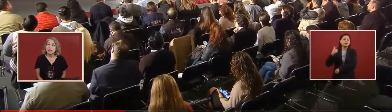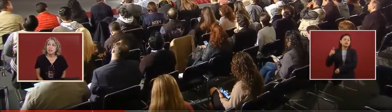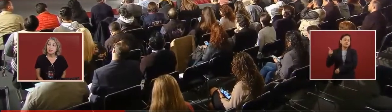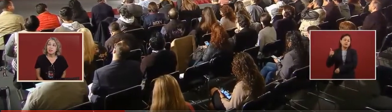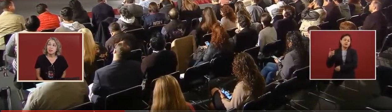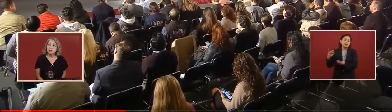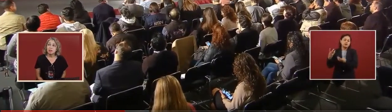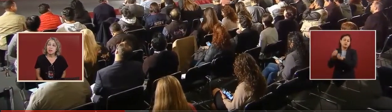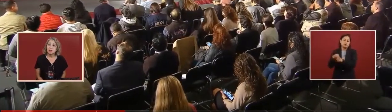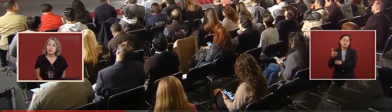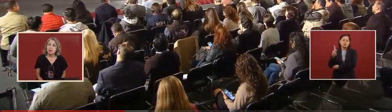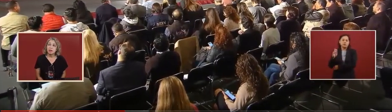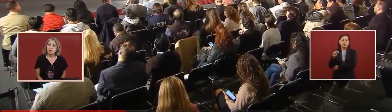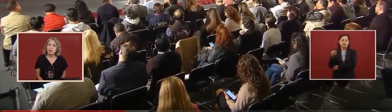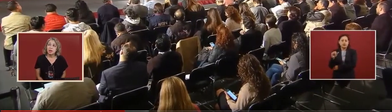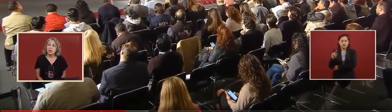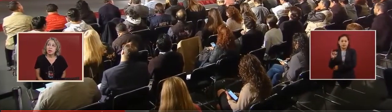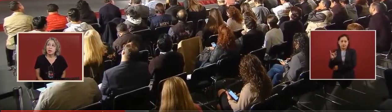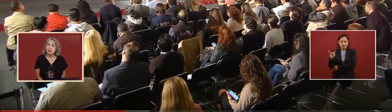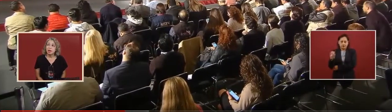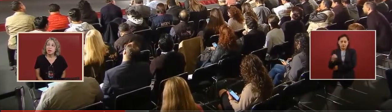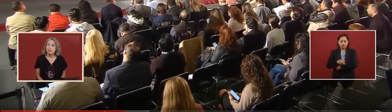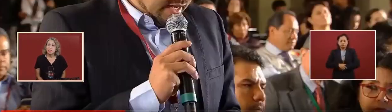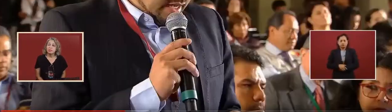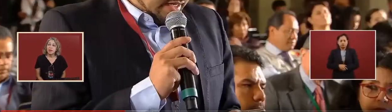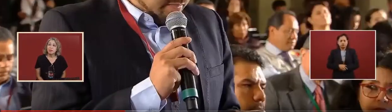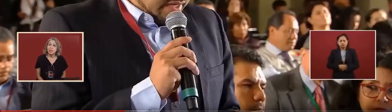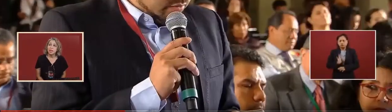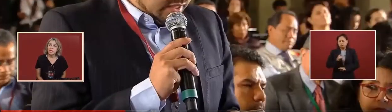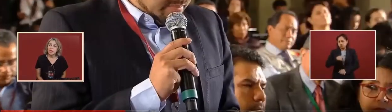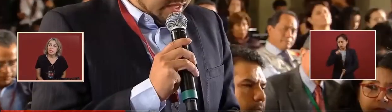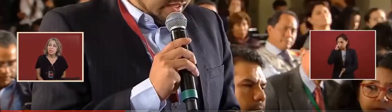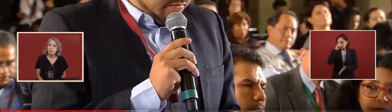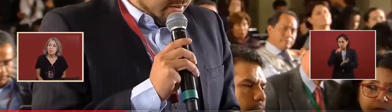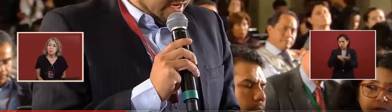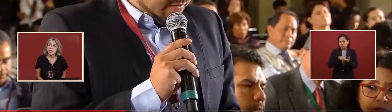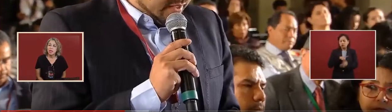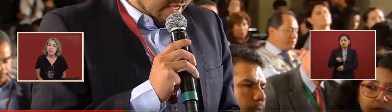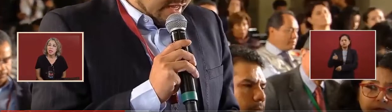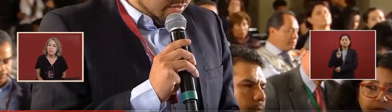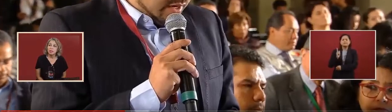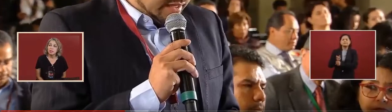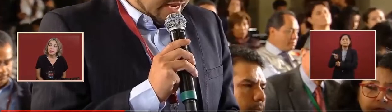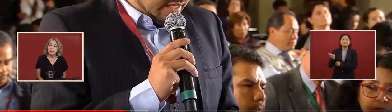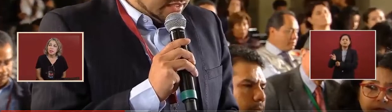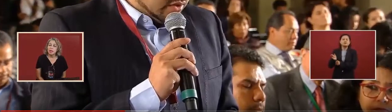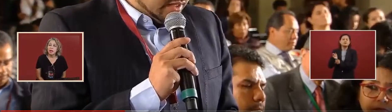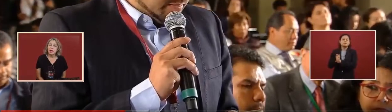this family needs to be a, um, um,